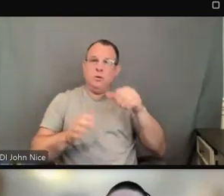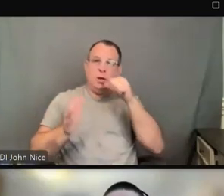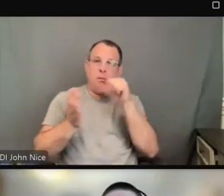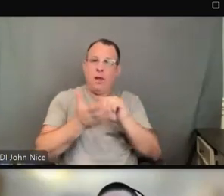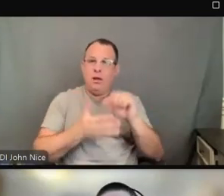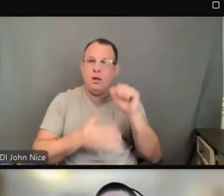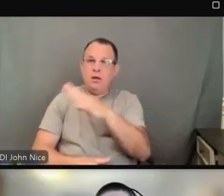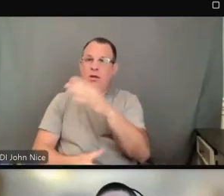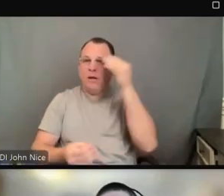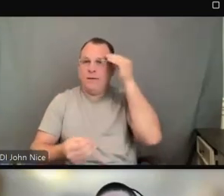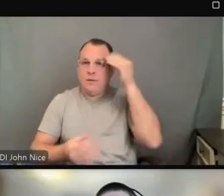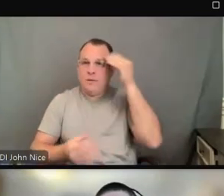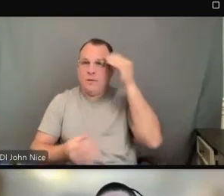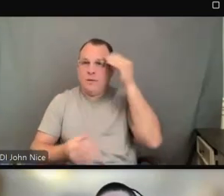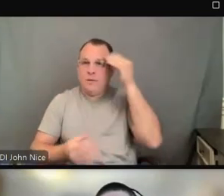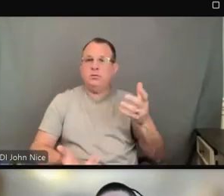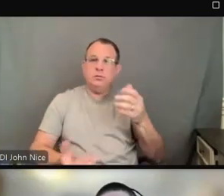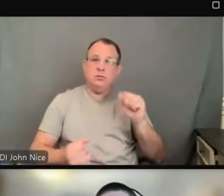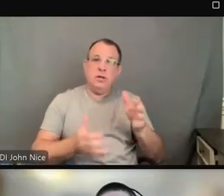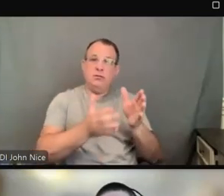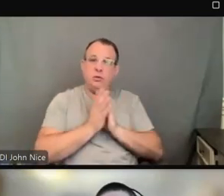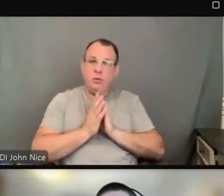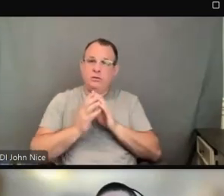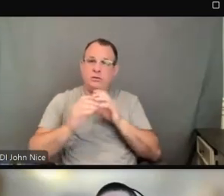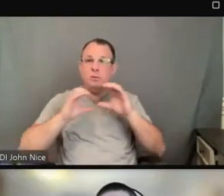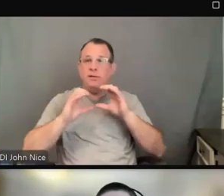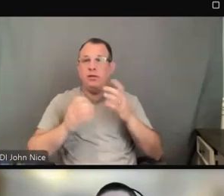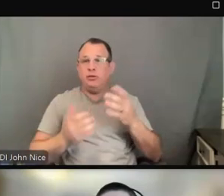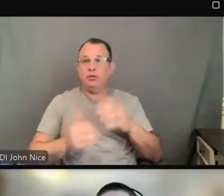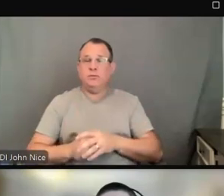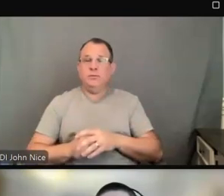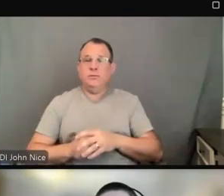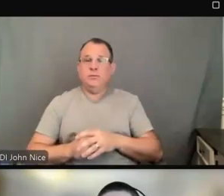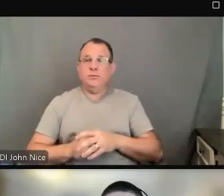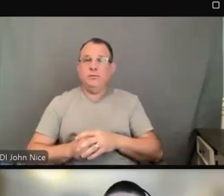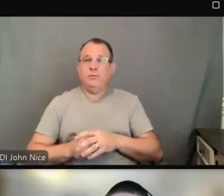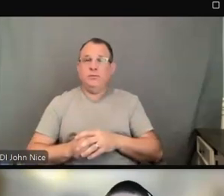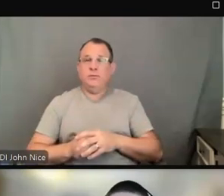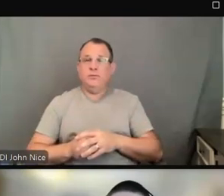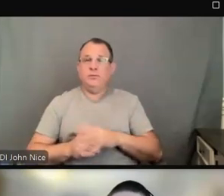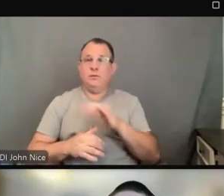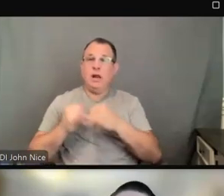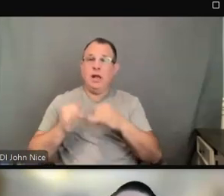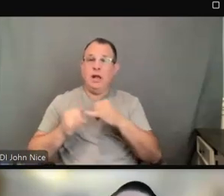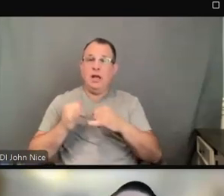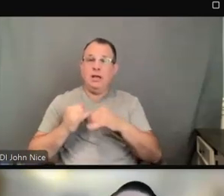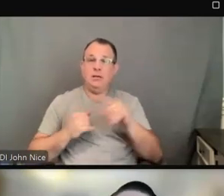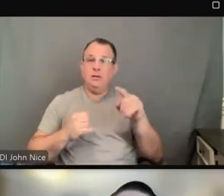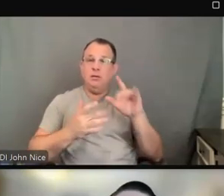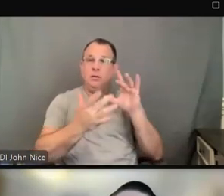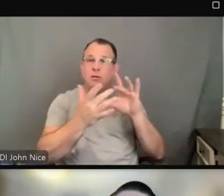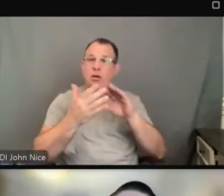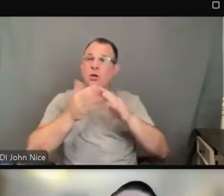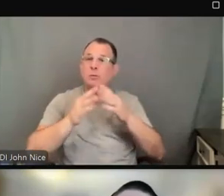population. And then finally, reaching out to community resources, such as national,